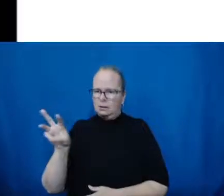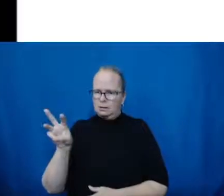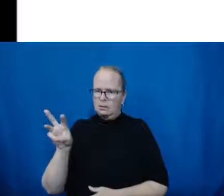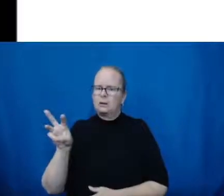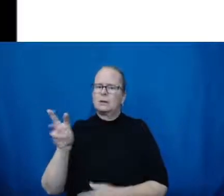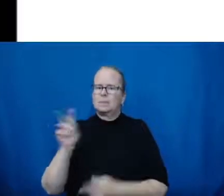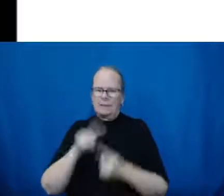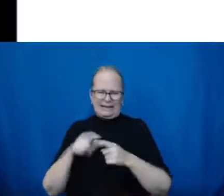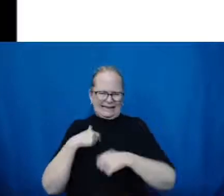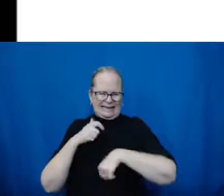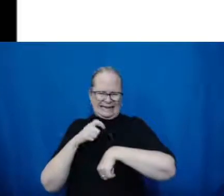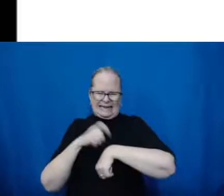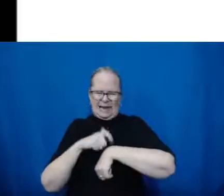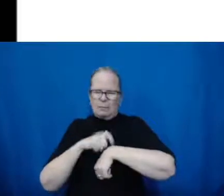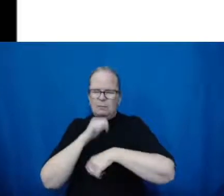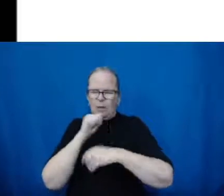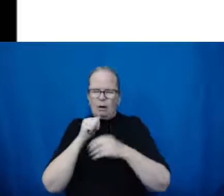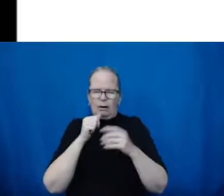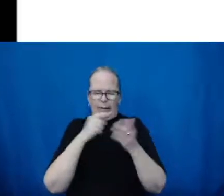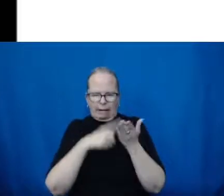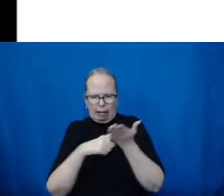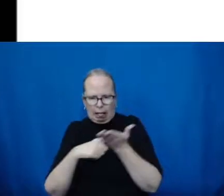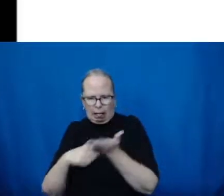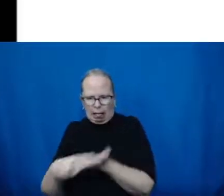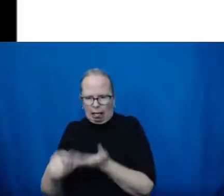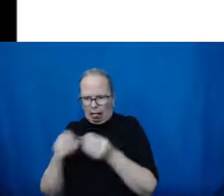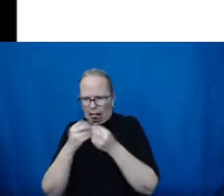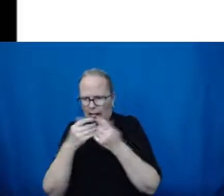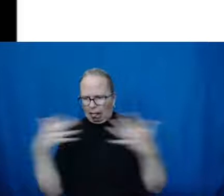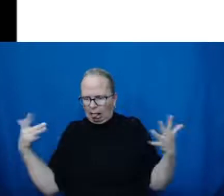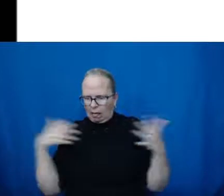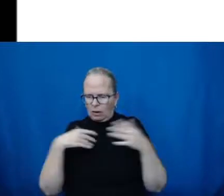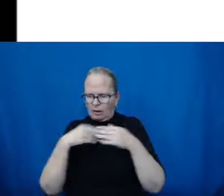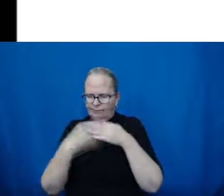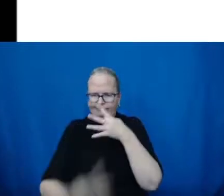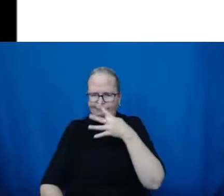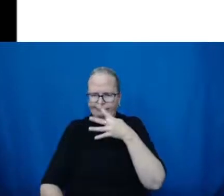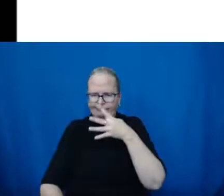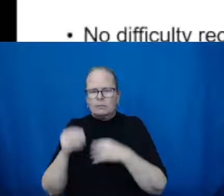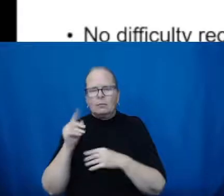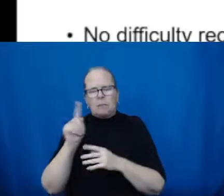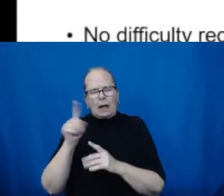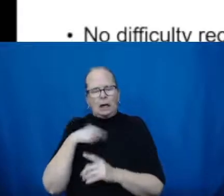but I'll highlight a few today for you. Next slide, please.